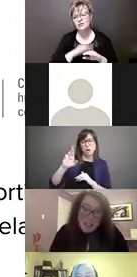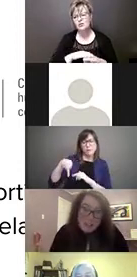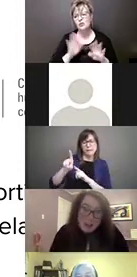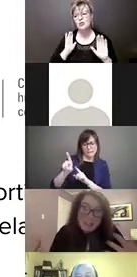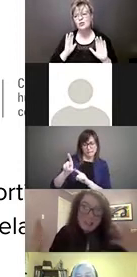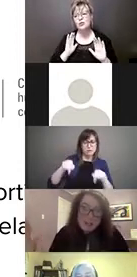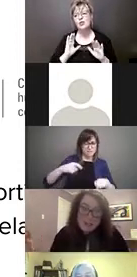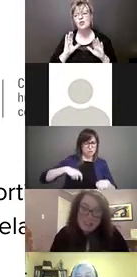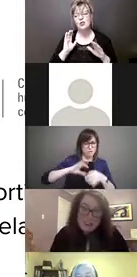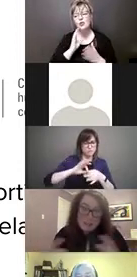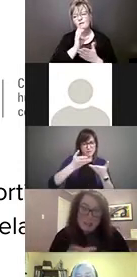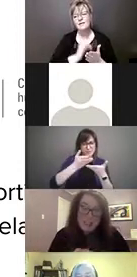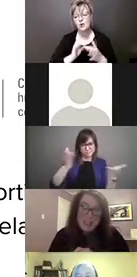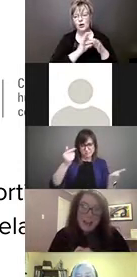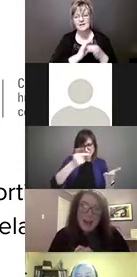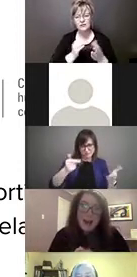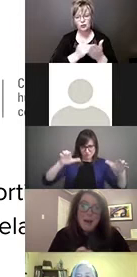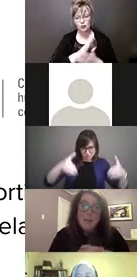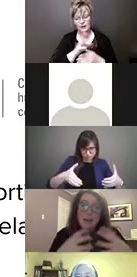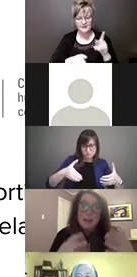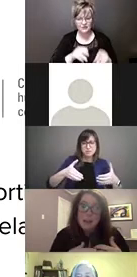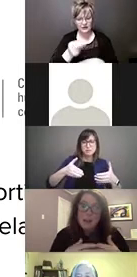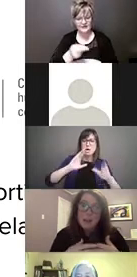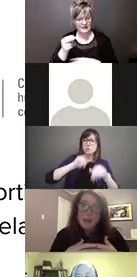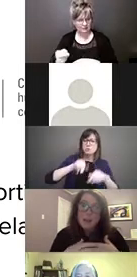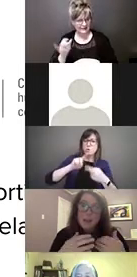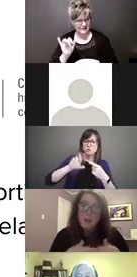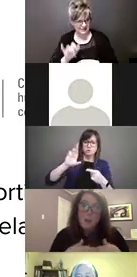of states parties to the CRPD. This